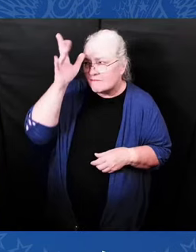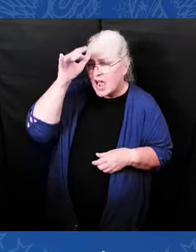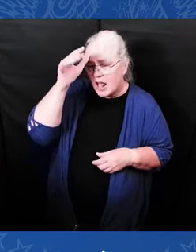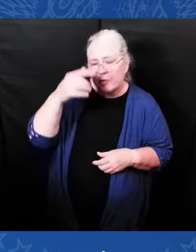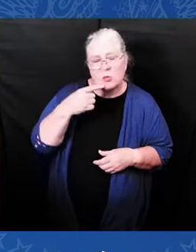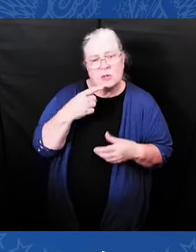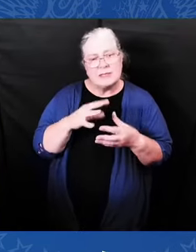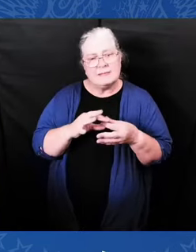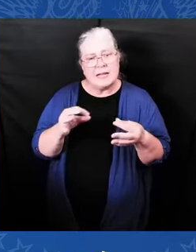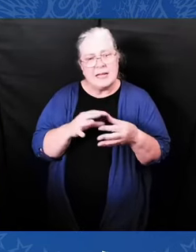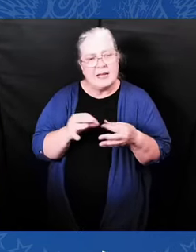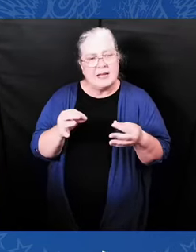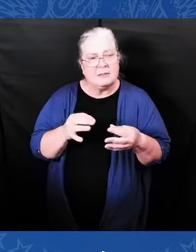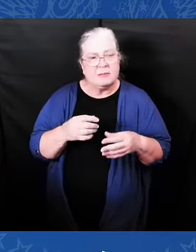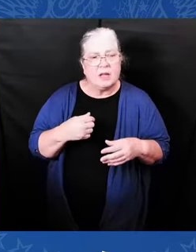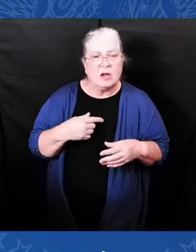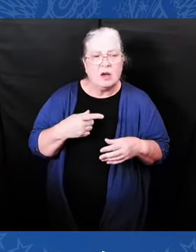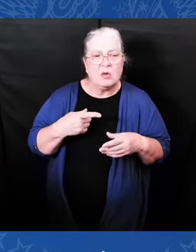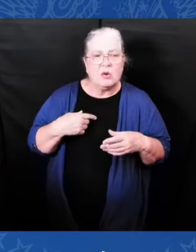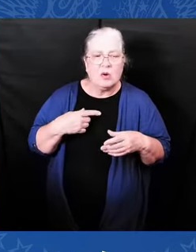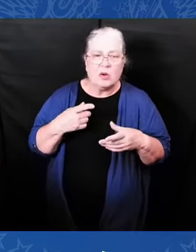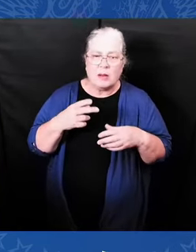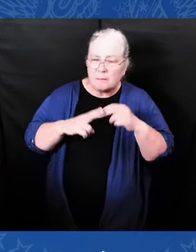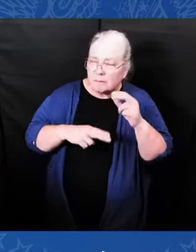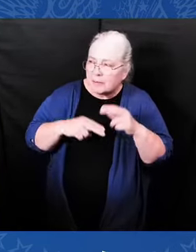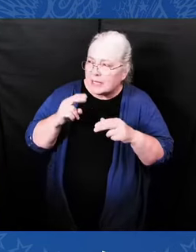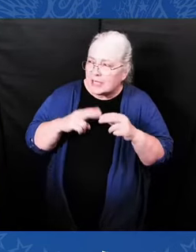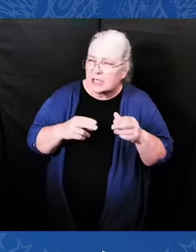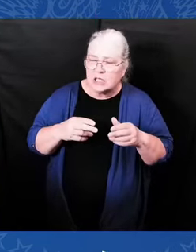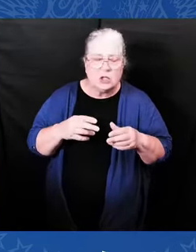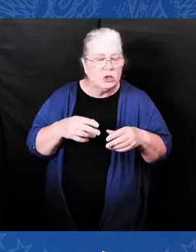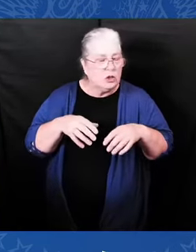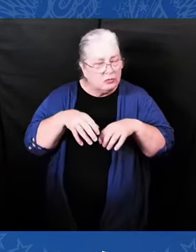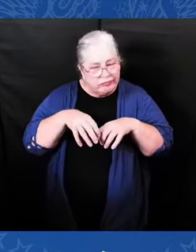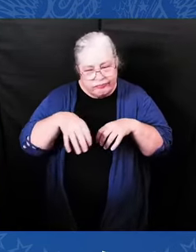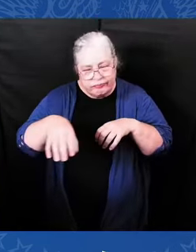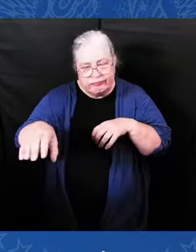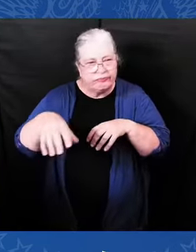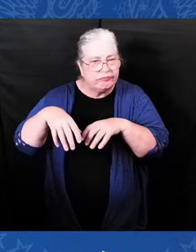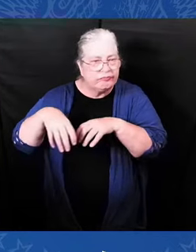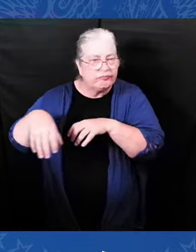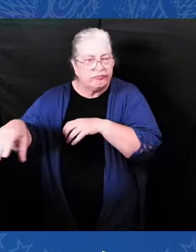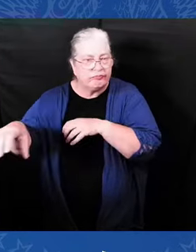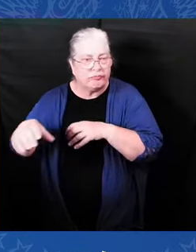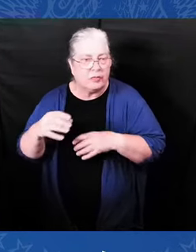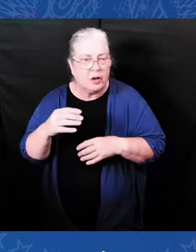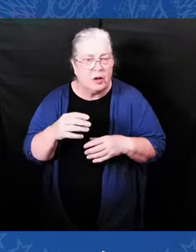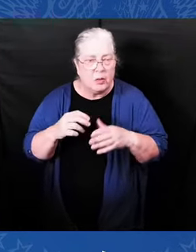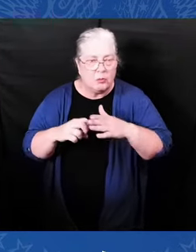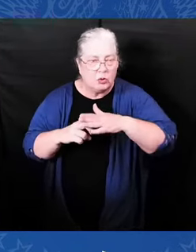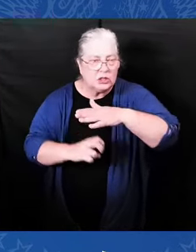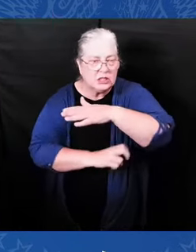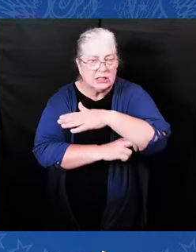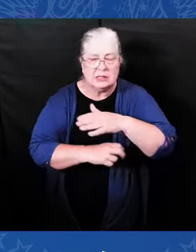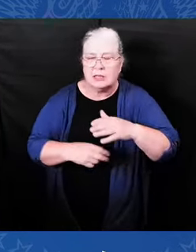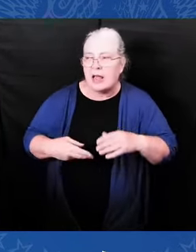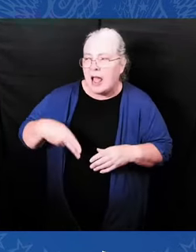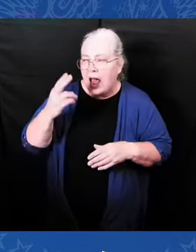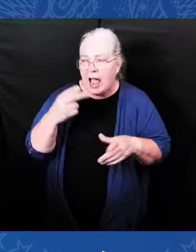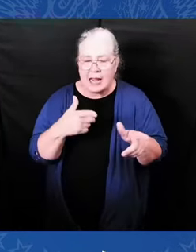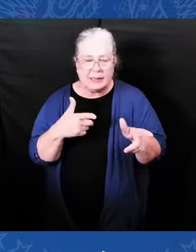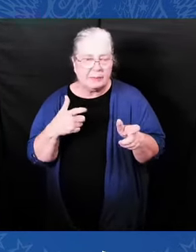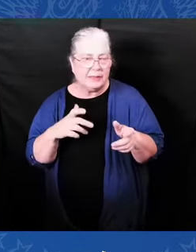many as 10 million homes, 400,000 schools and child care centers, so everyone can turn on a